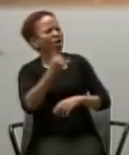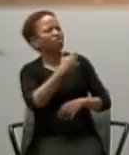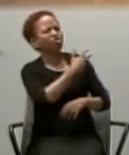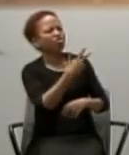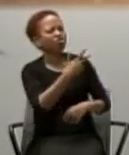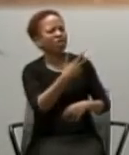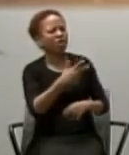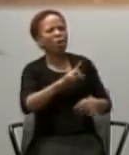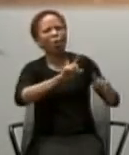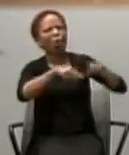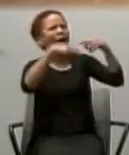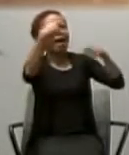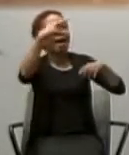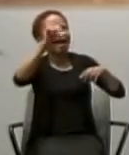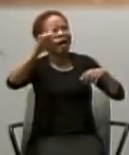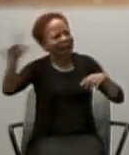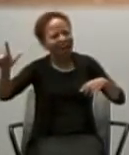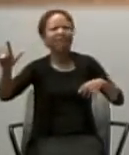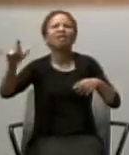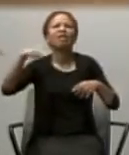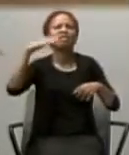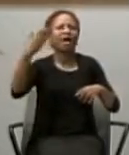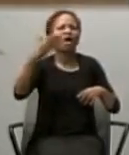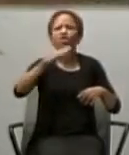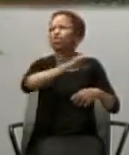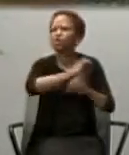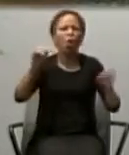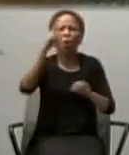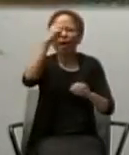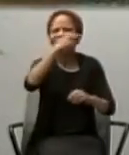three of you all go to hell? There are no Catholics there.